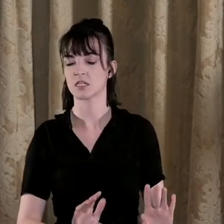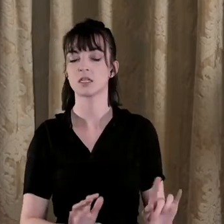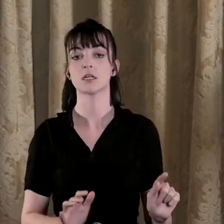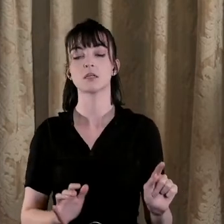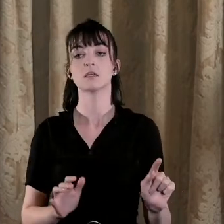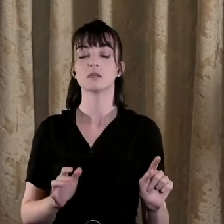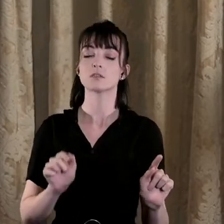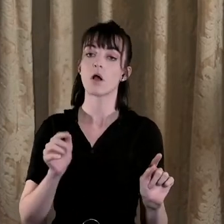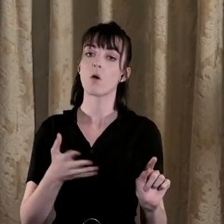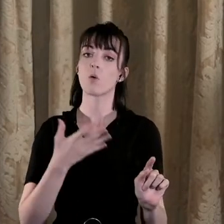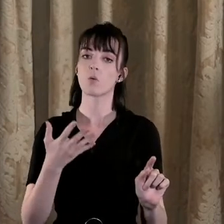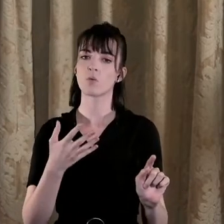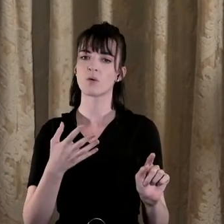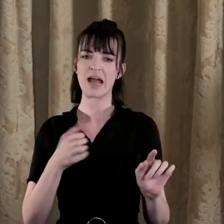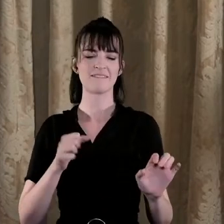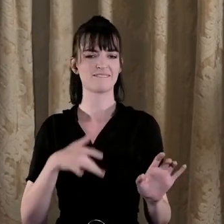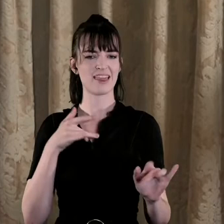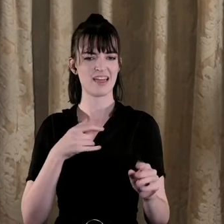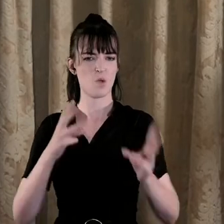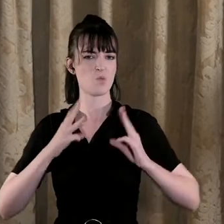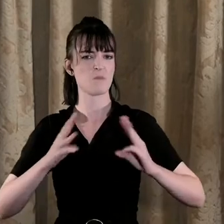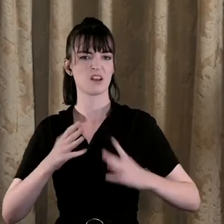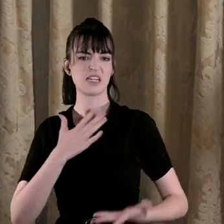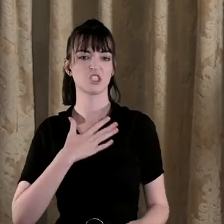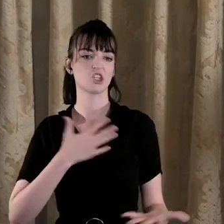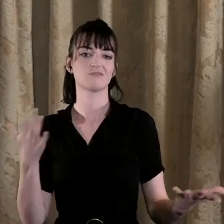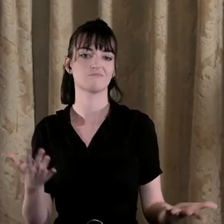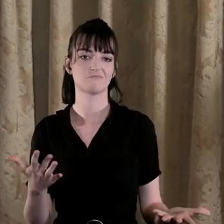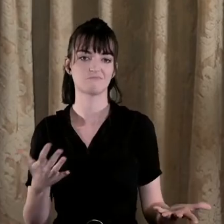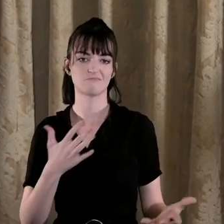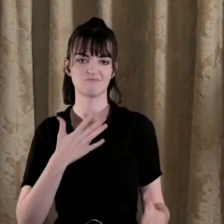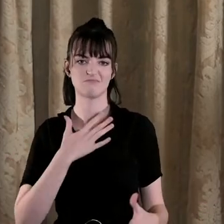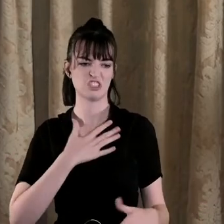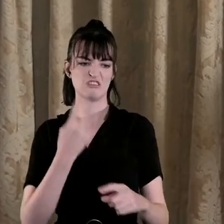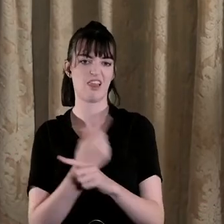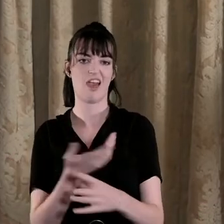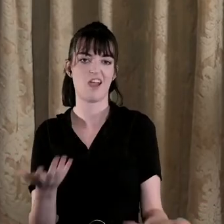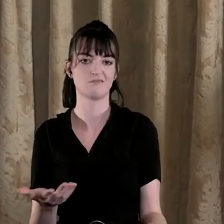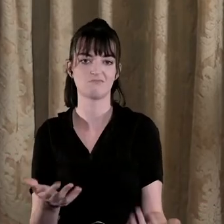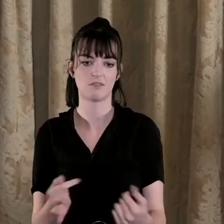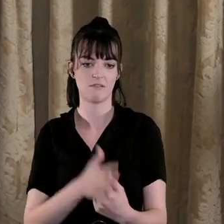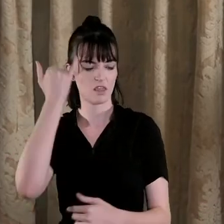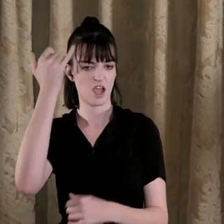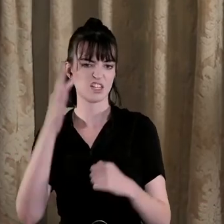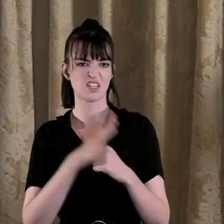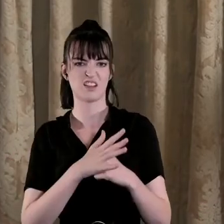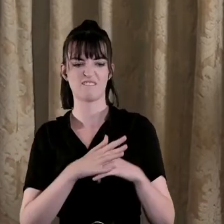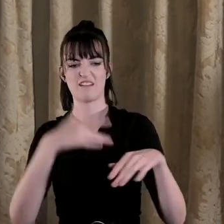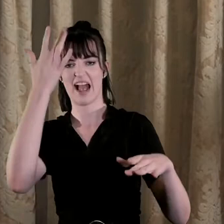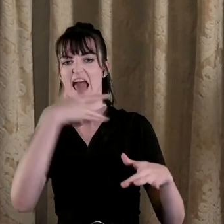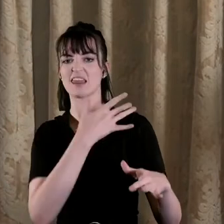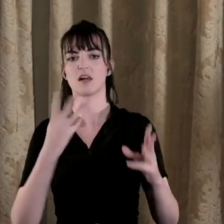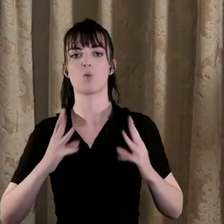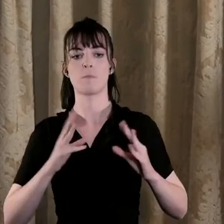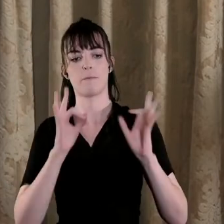kind of this sense that really women are just sort of become building blocks for kind of the idea of a kind of a virtuous catholic kind